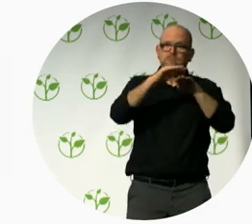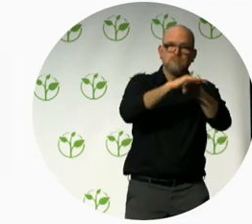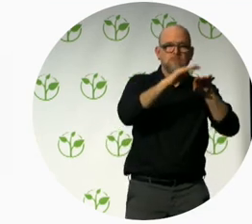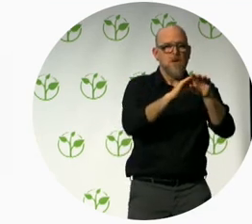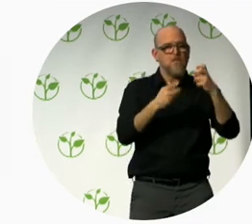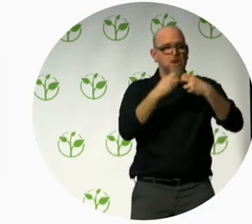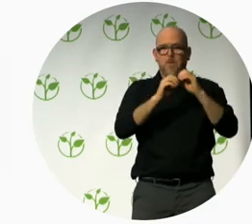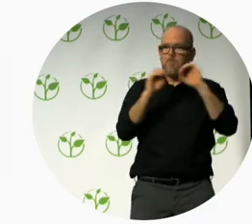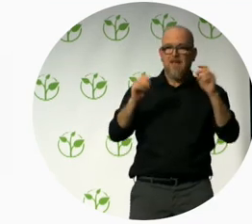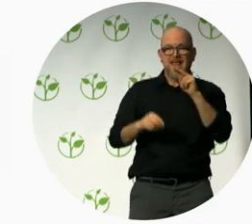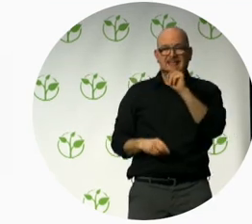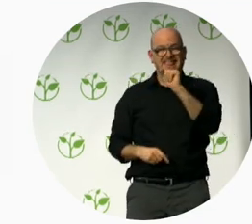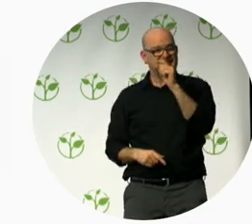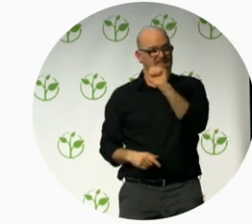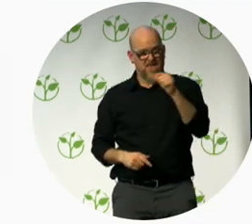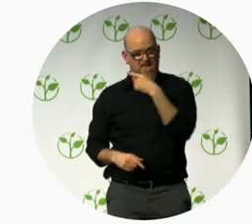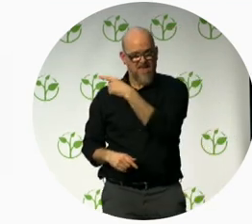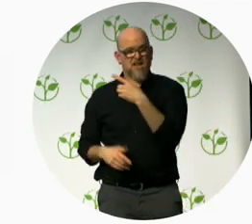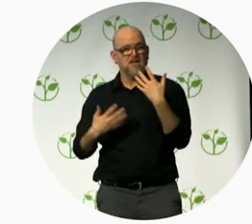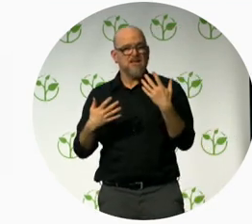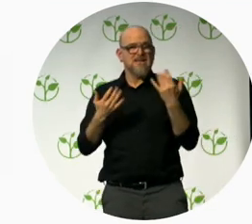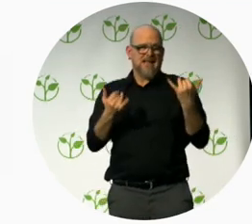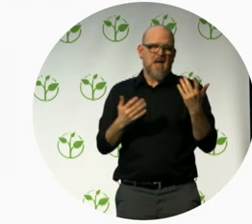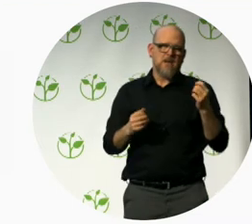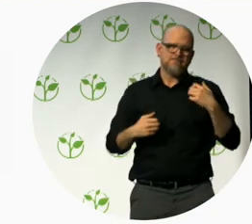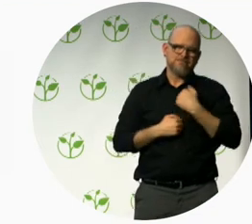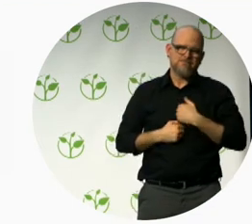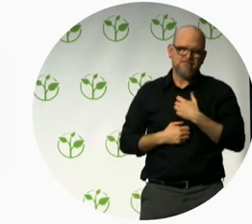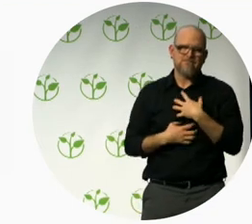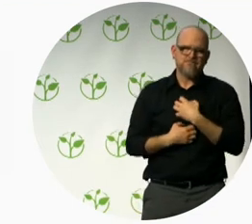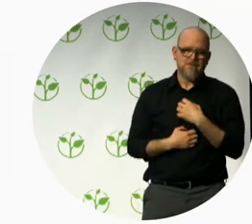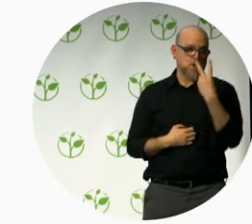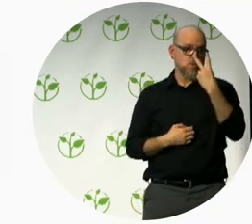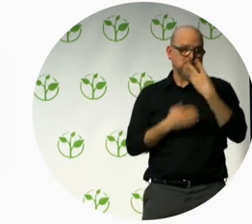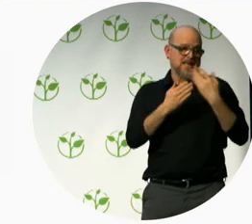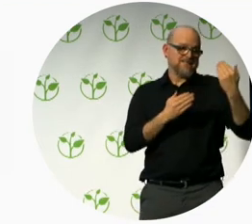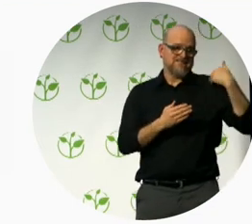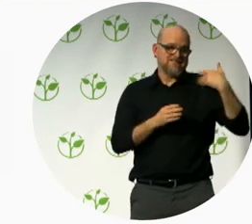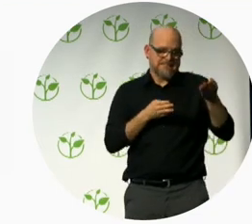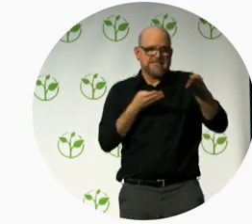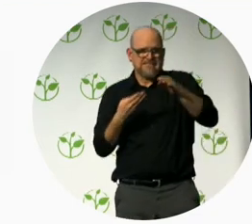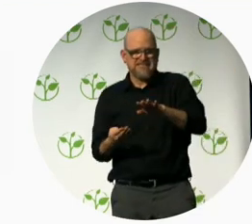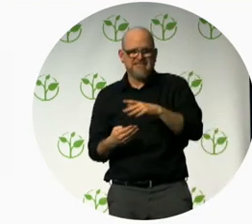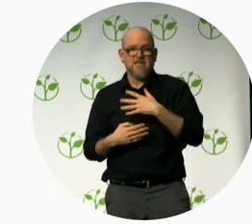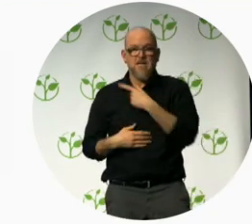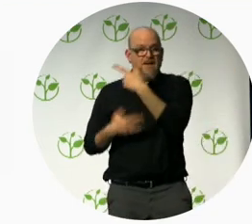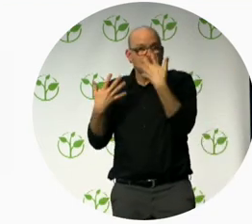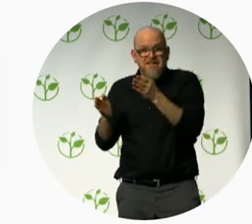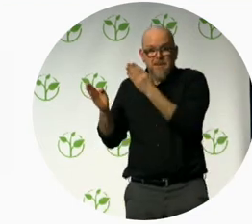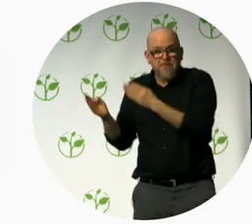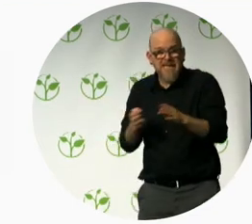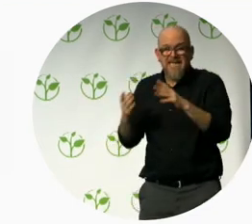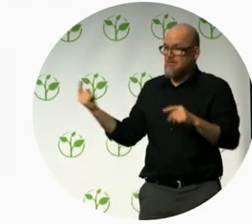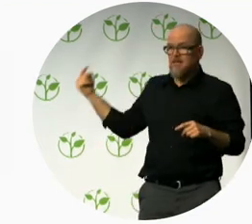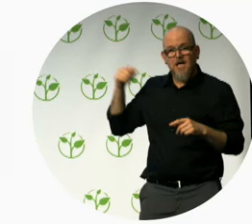unfortunately is no longer with us. Two days ago, while preparing for Zero Project Trail, she was killed